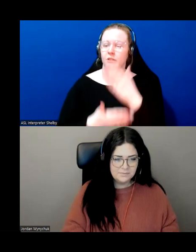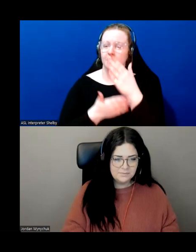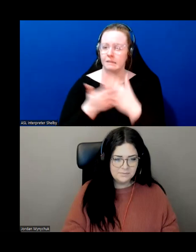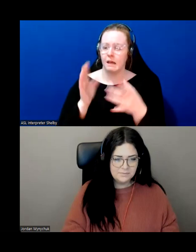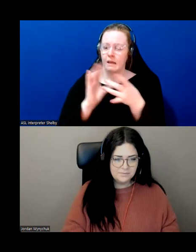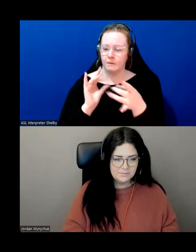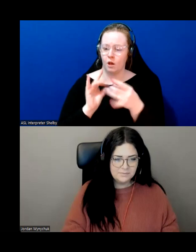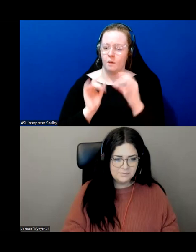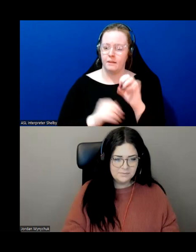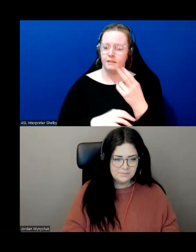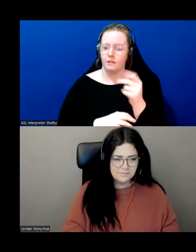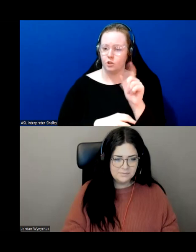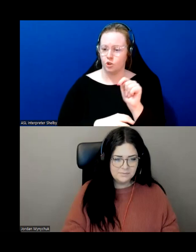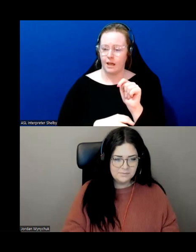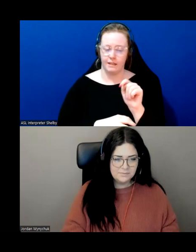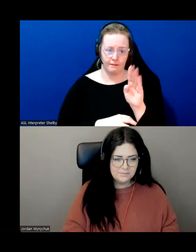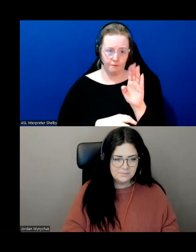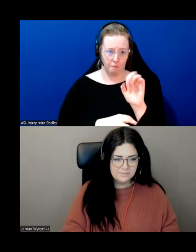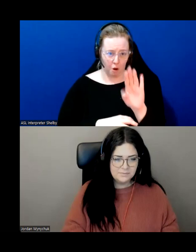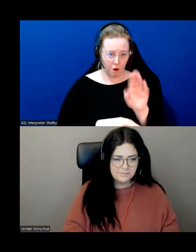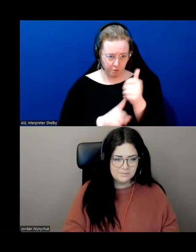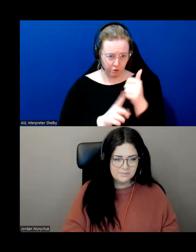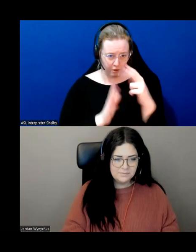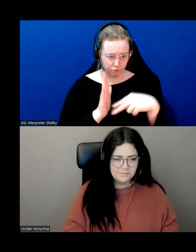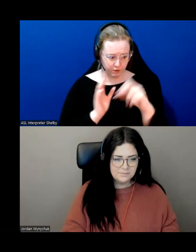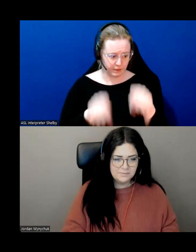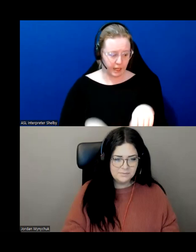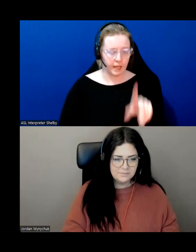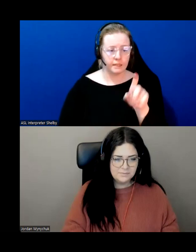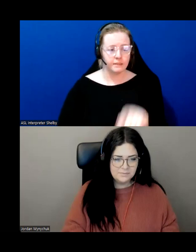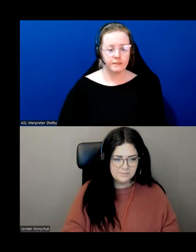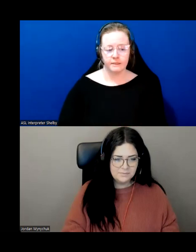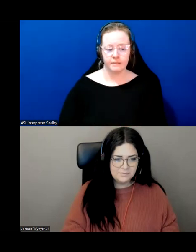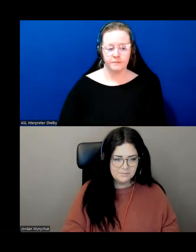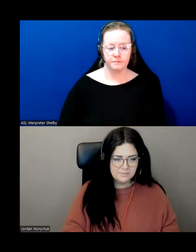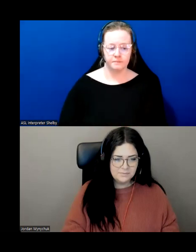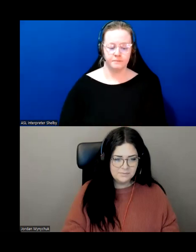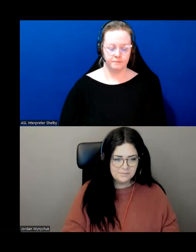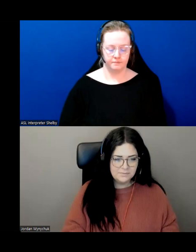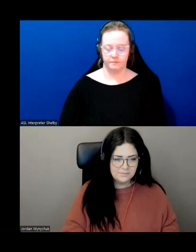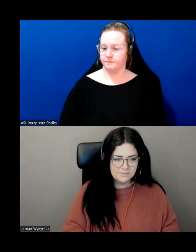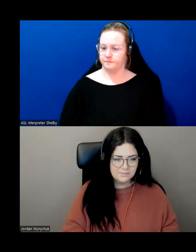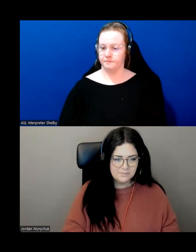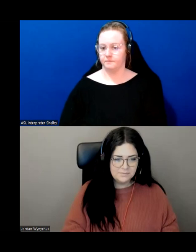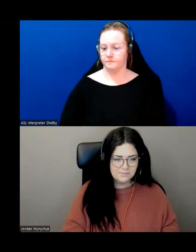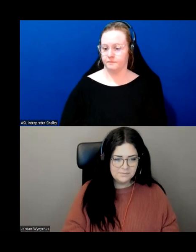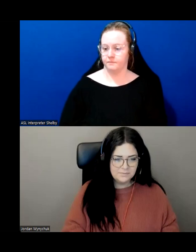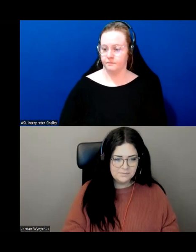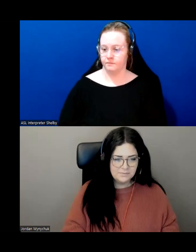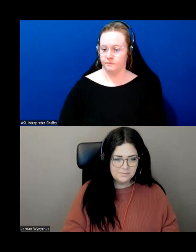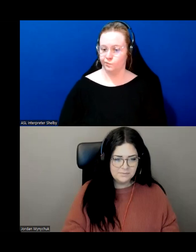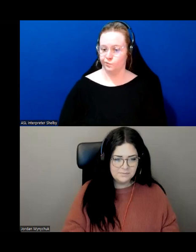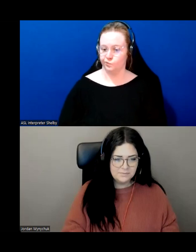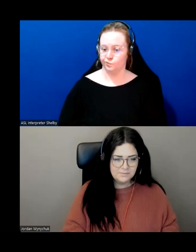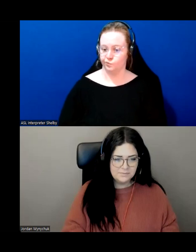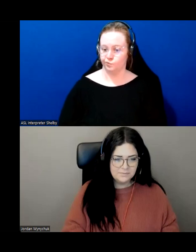barb wants to look at the chat barb do we have any comments or questions